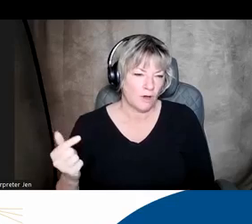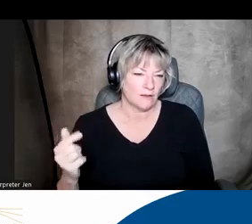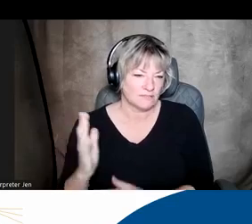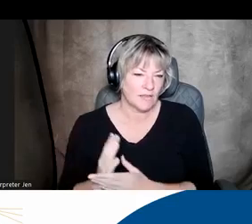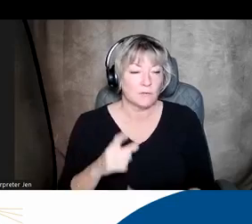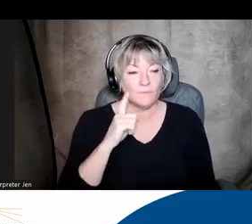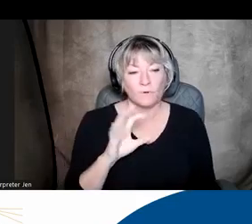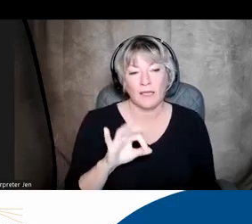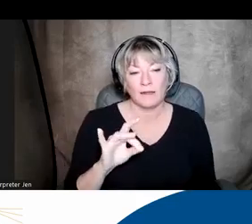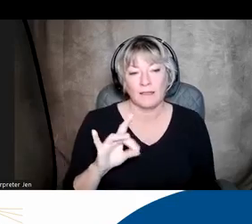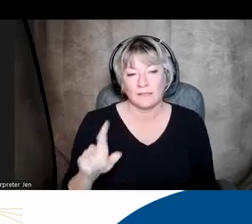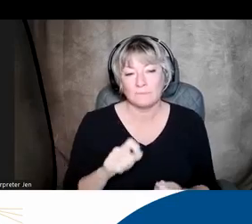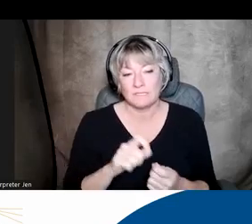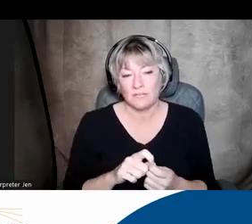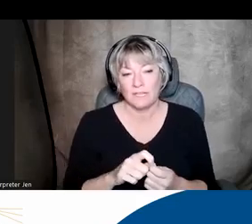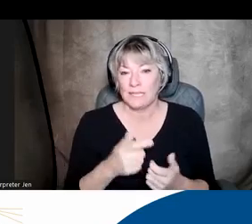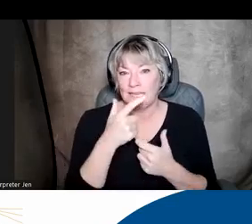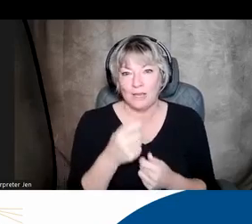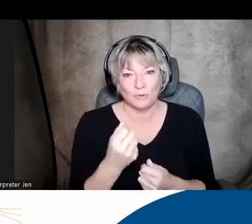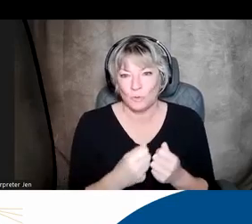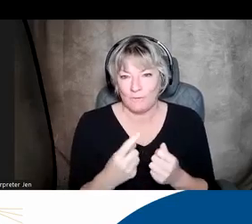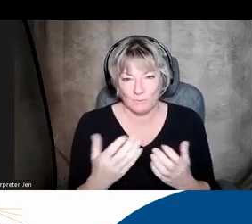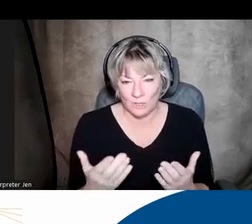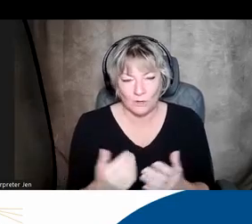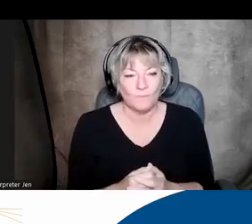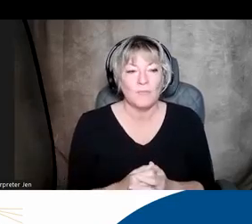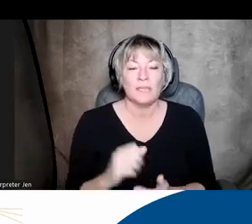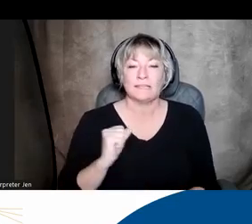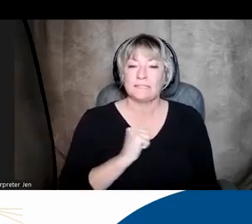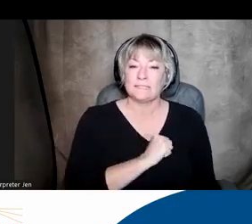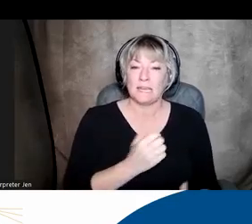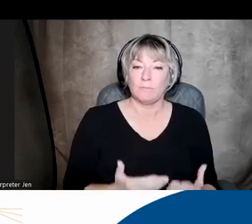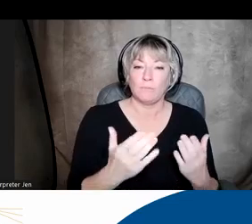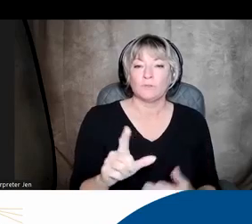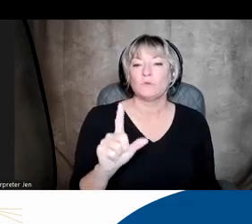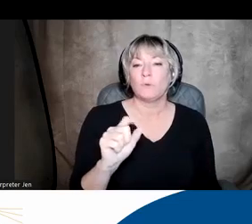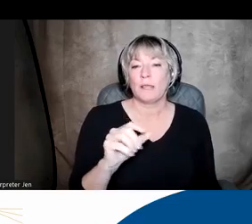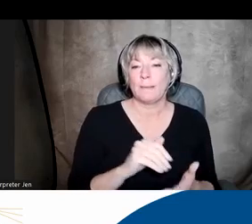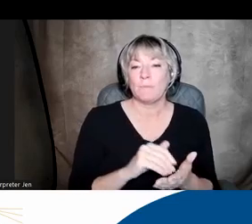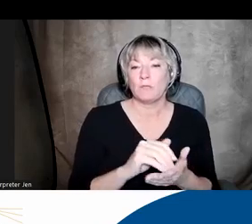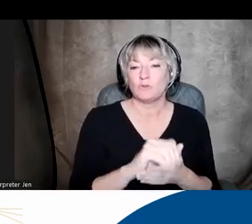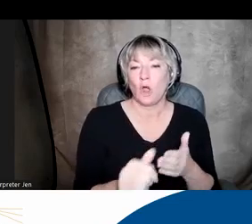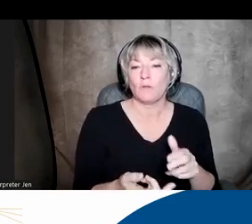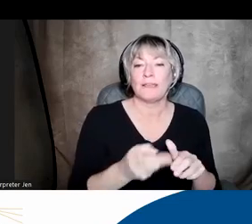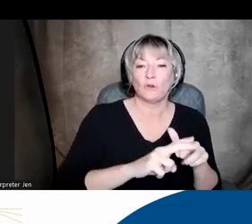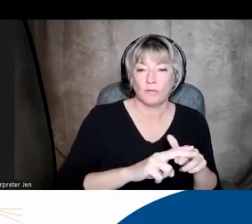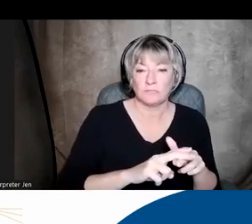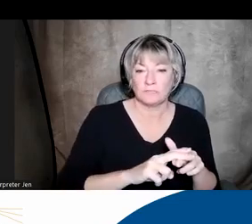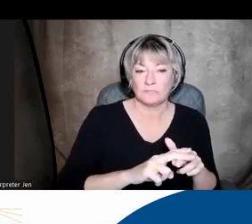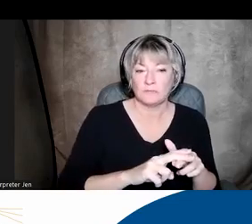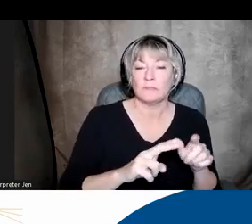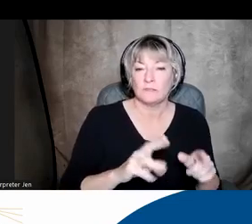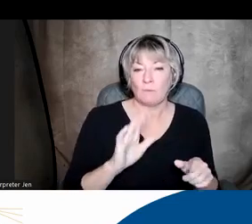988 specifically, of course, interest to everyone on this call, the Senate proposes a $20 million increase to the line item, so